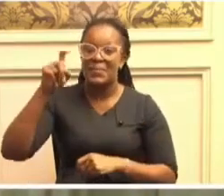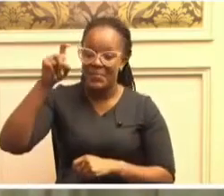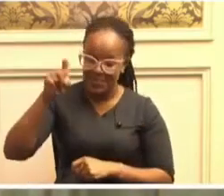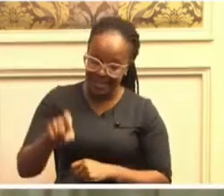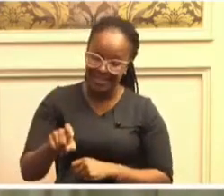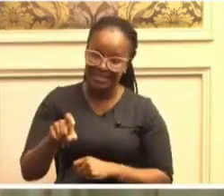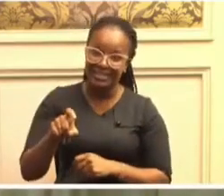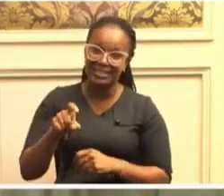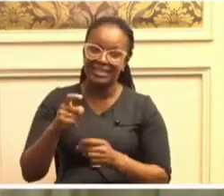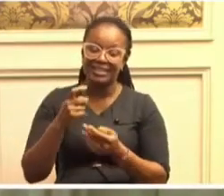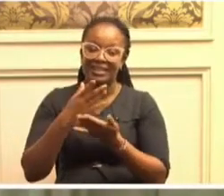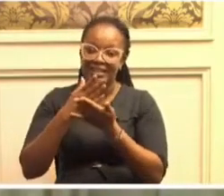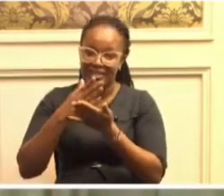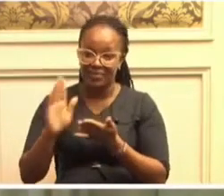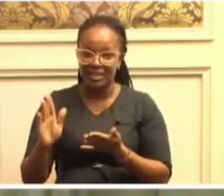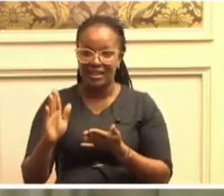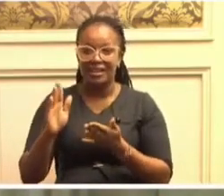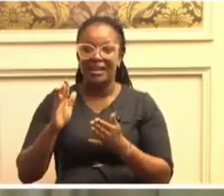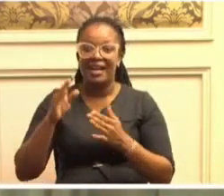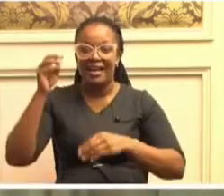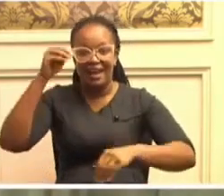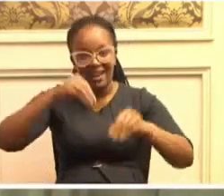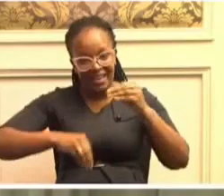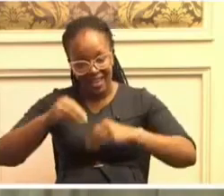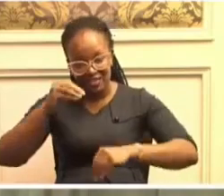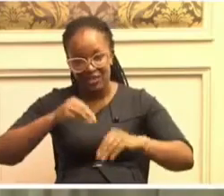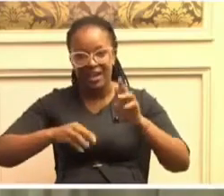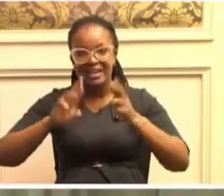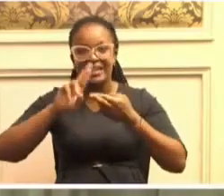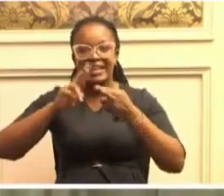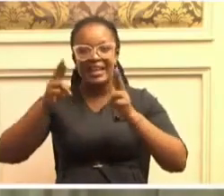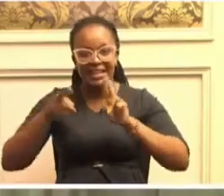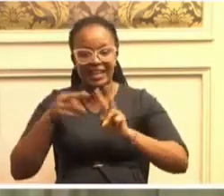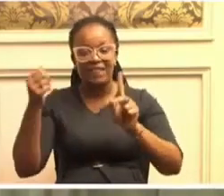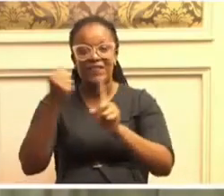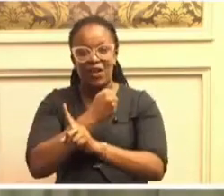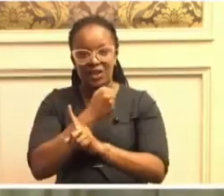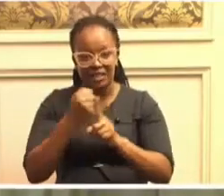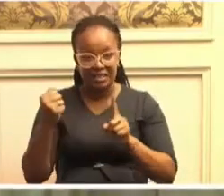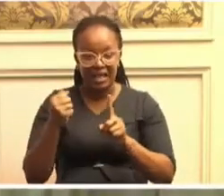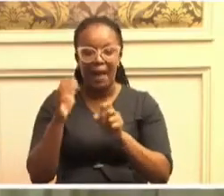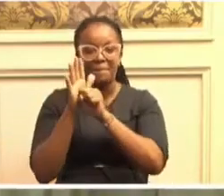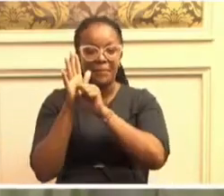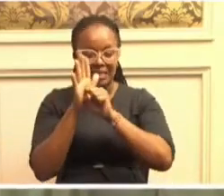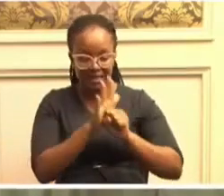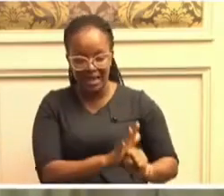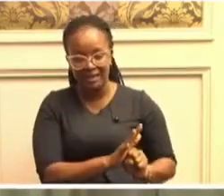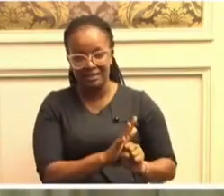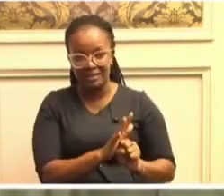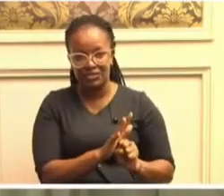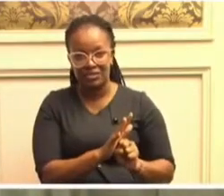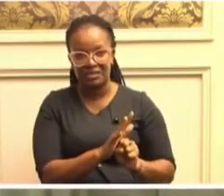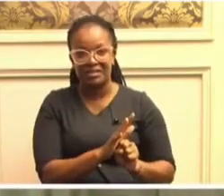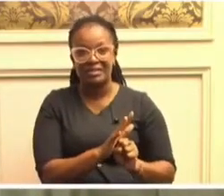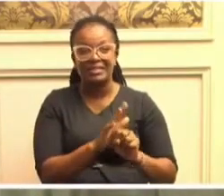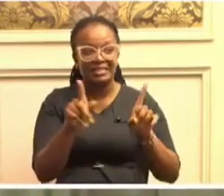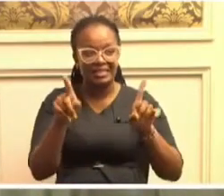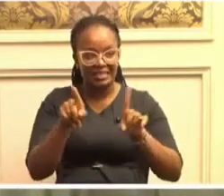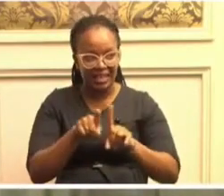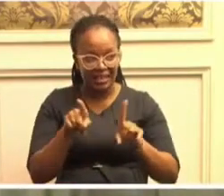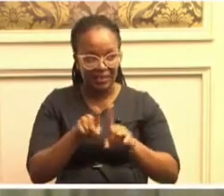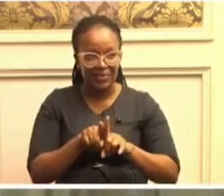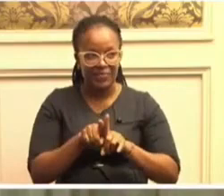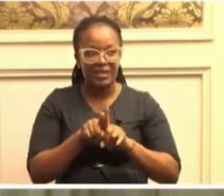perennial election-related violence and marginalization, and it is imperative